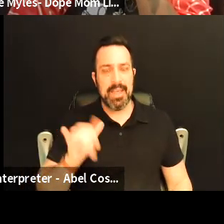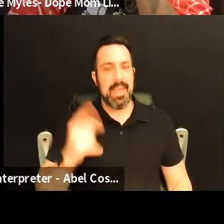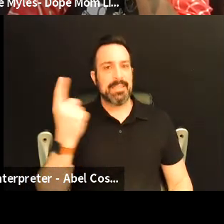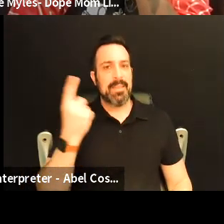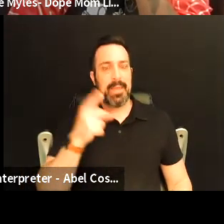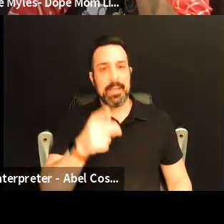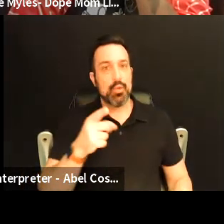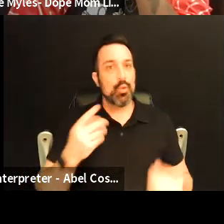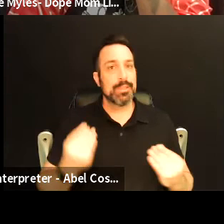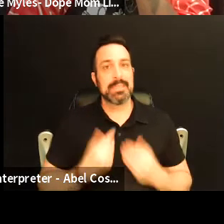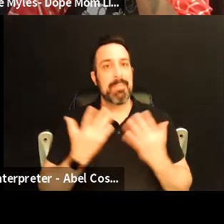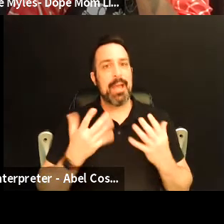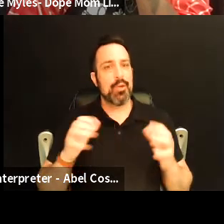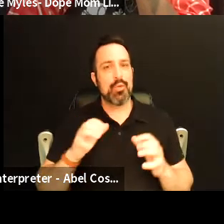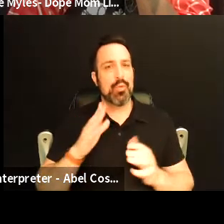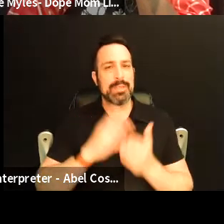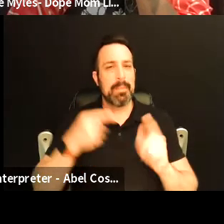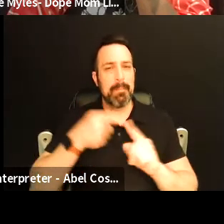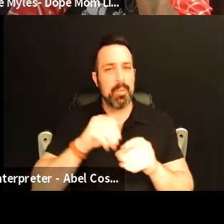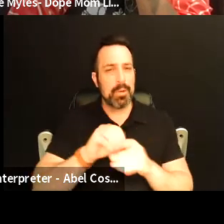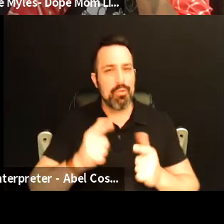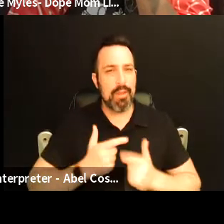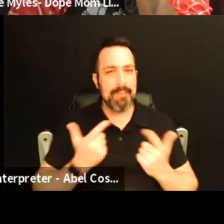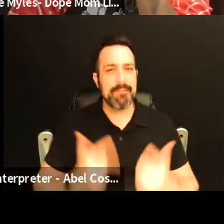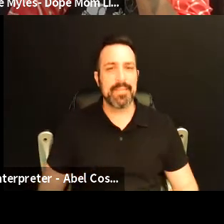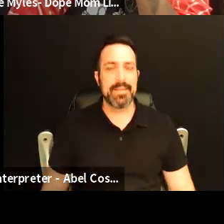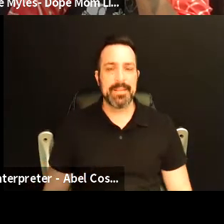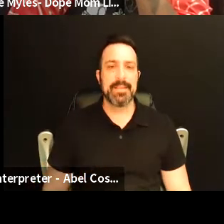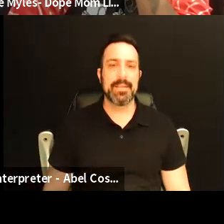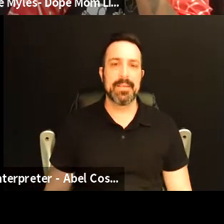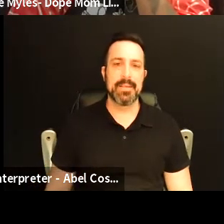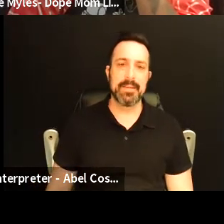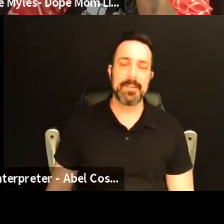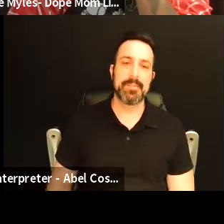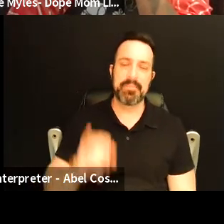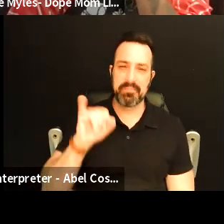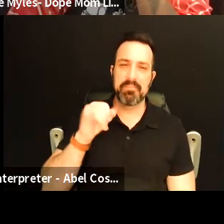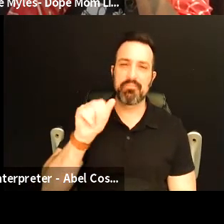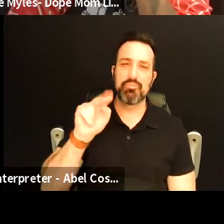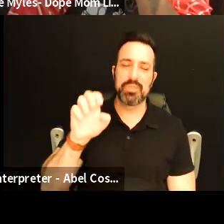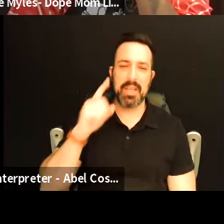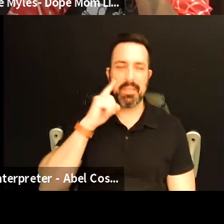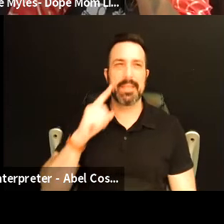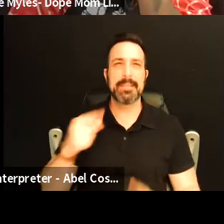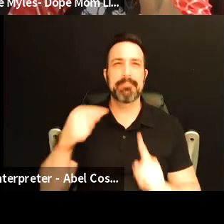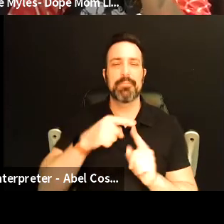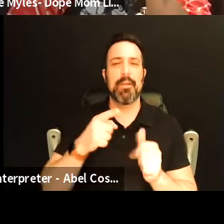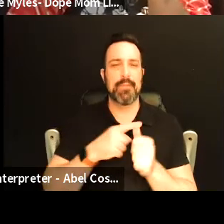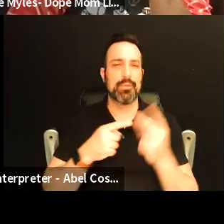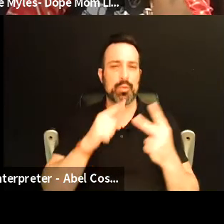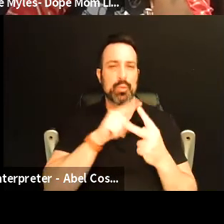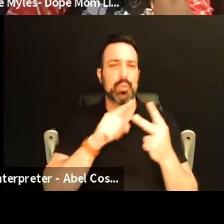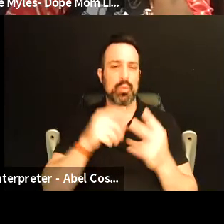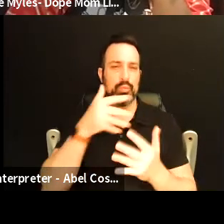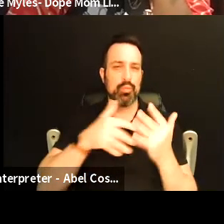that you were inspired to do at some point in your life so um I think it goes back to the first two social entrepreneurs that